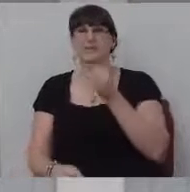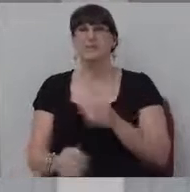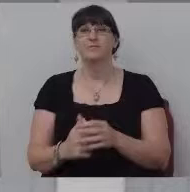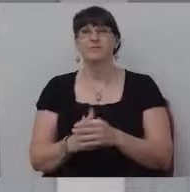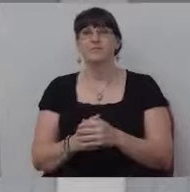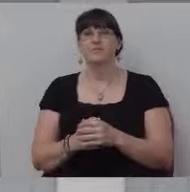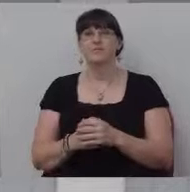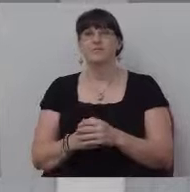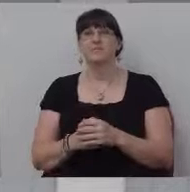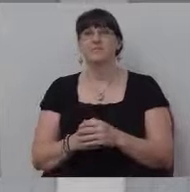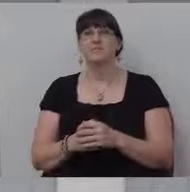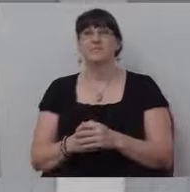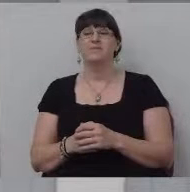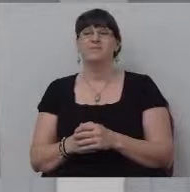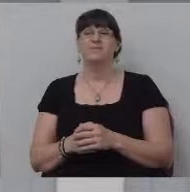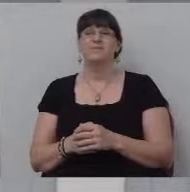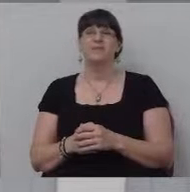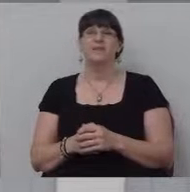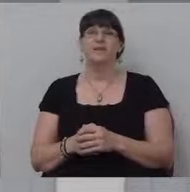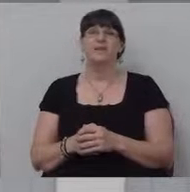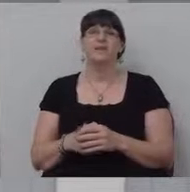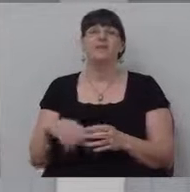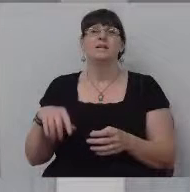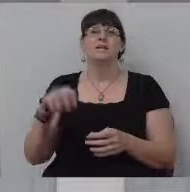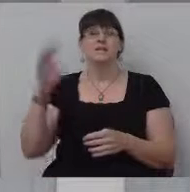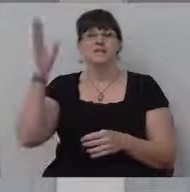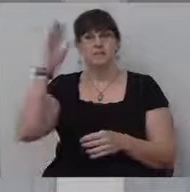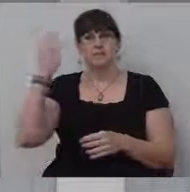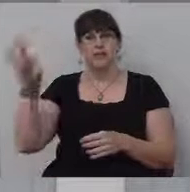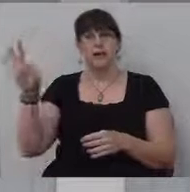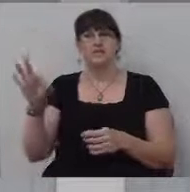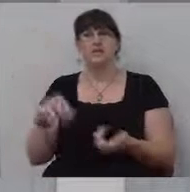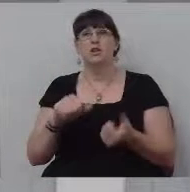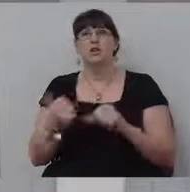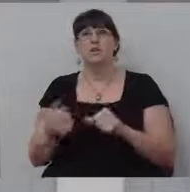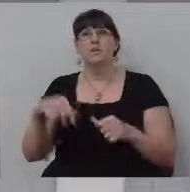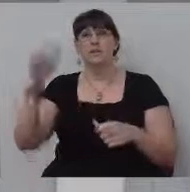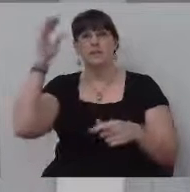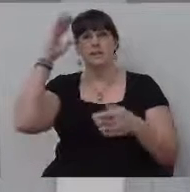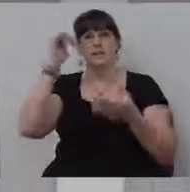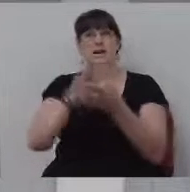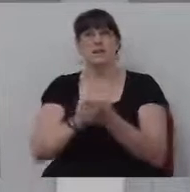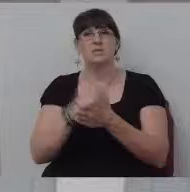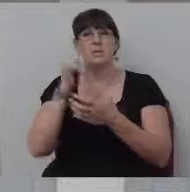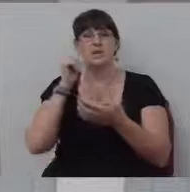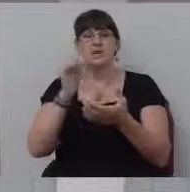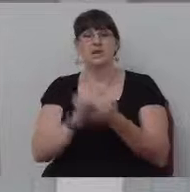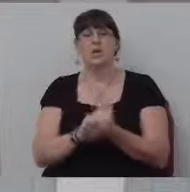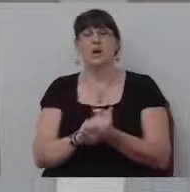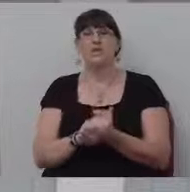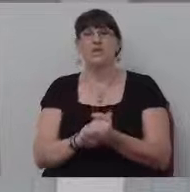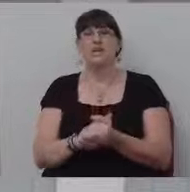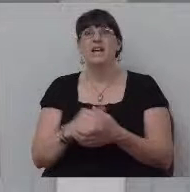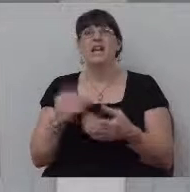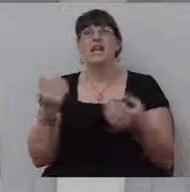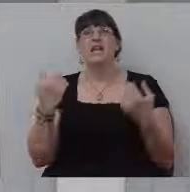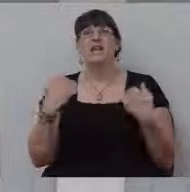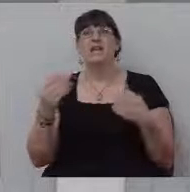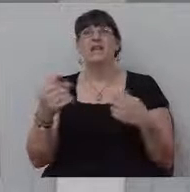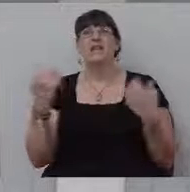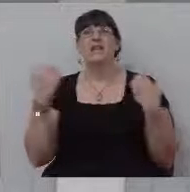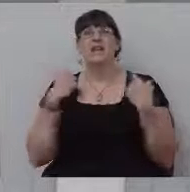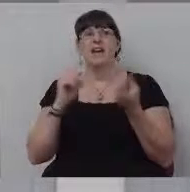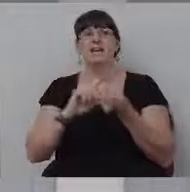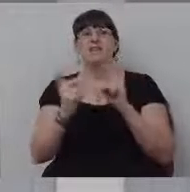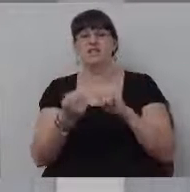baptism stories. went through them all, but I will tell you another one. He's baptizing a husband and wife and the baptistry set up. had changing, um, compartments in